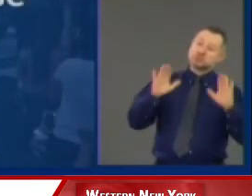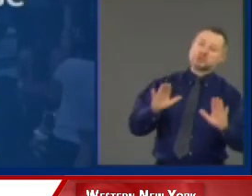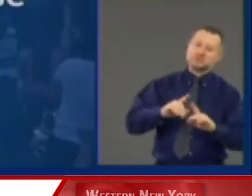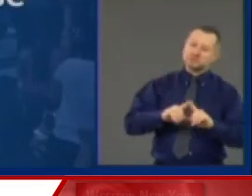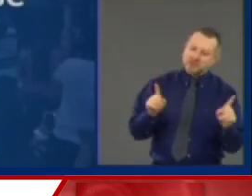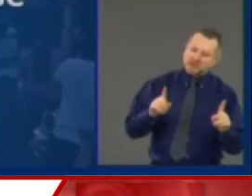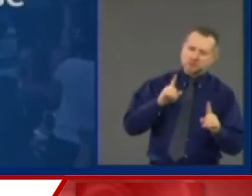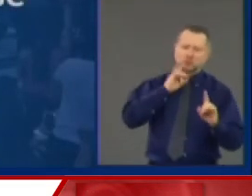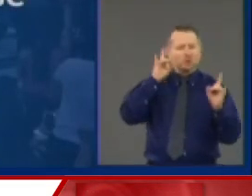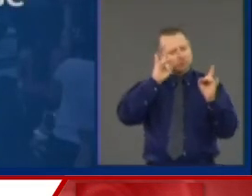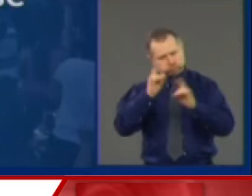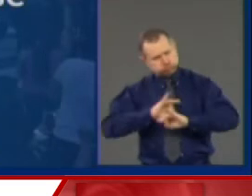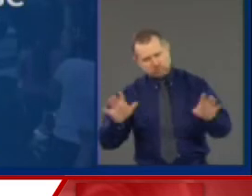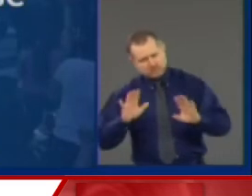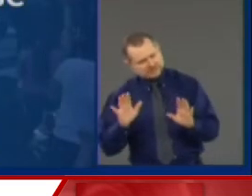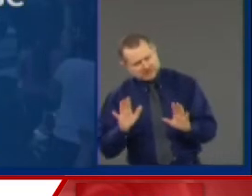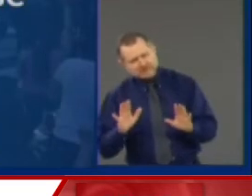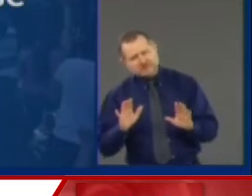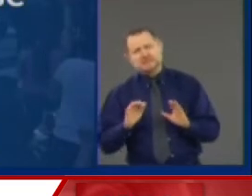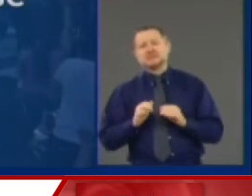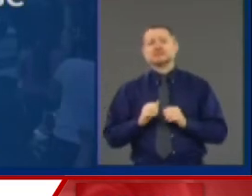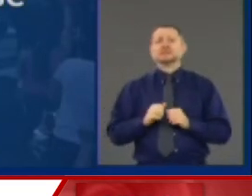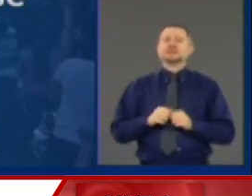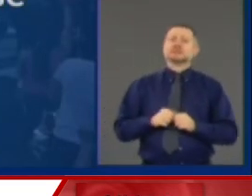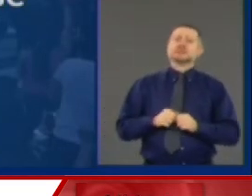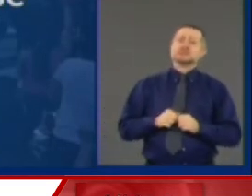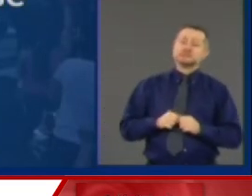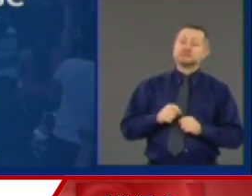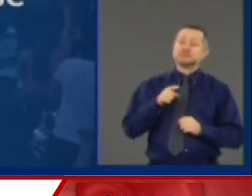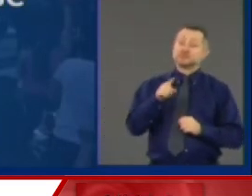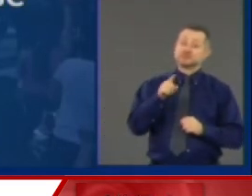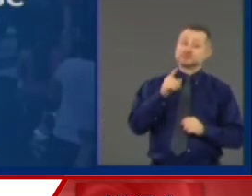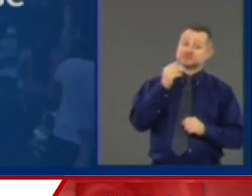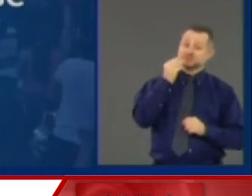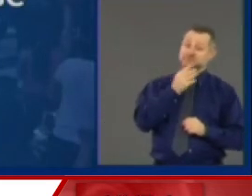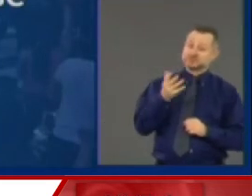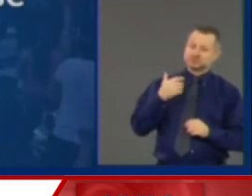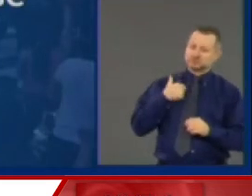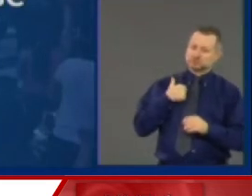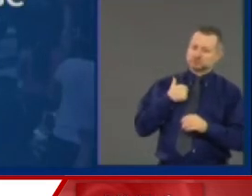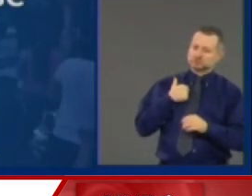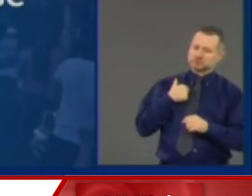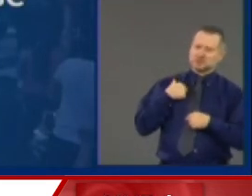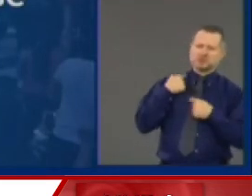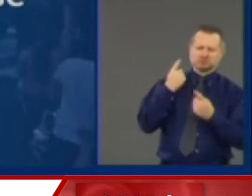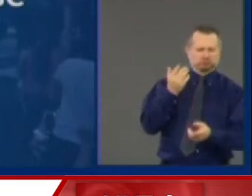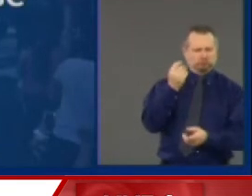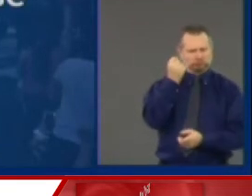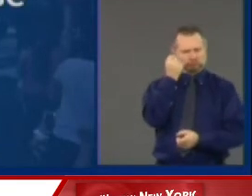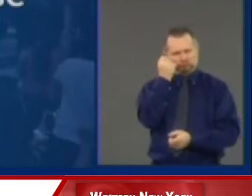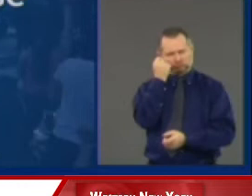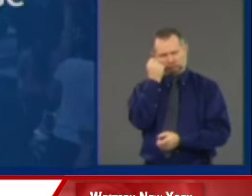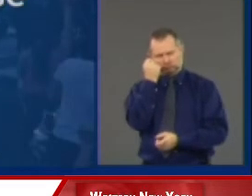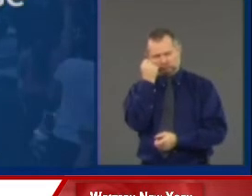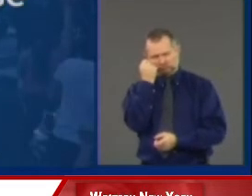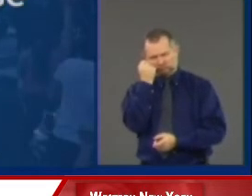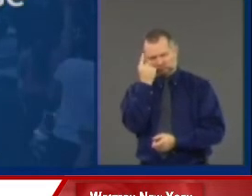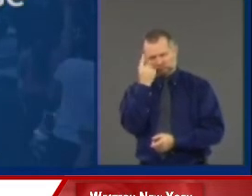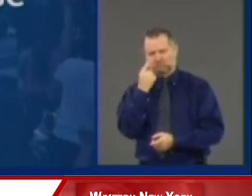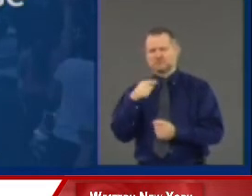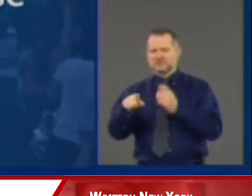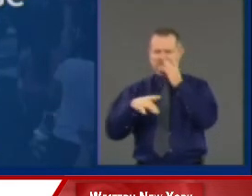either, upstate. And I said from day one. I share the outrage.